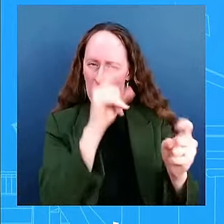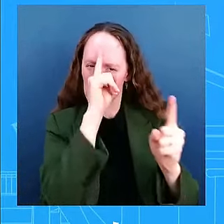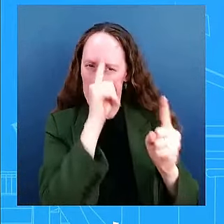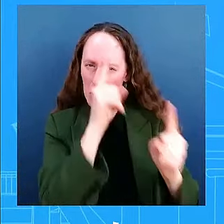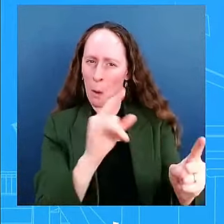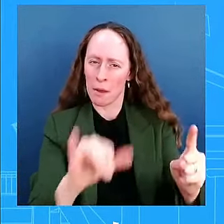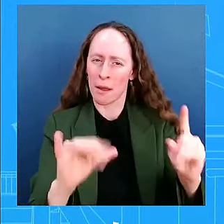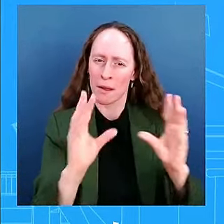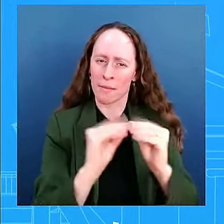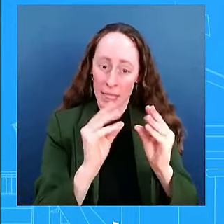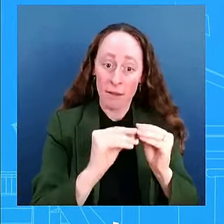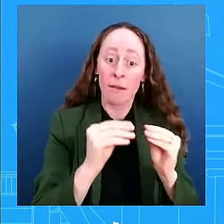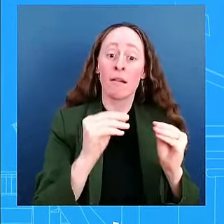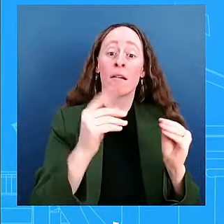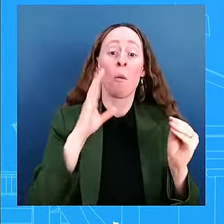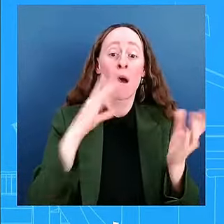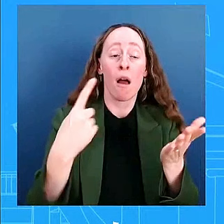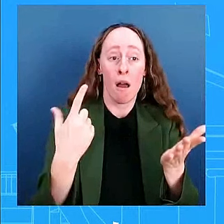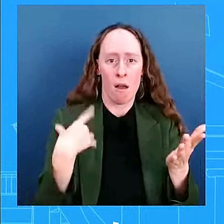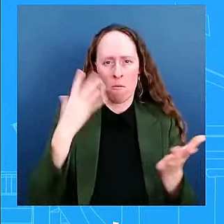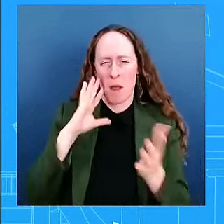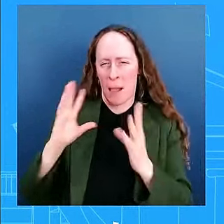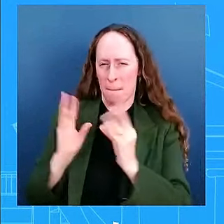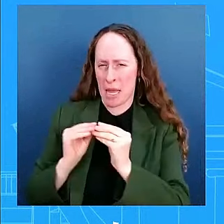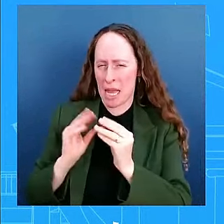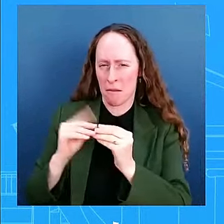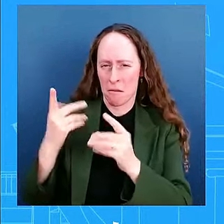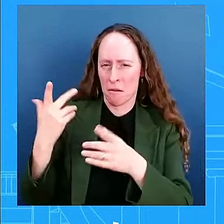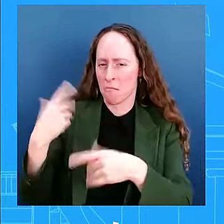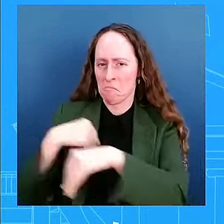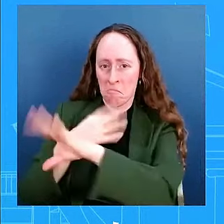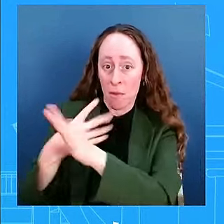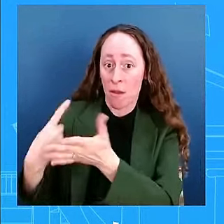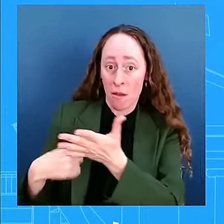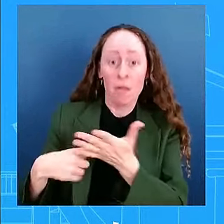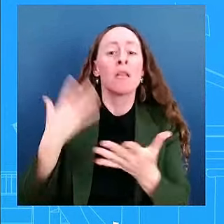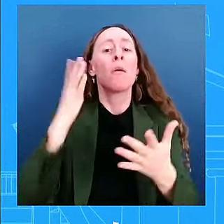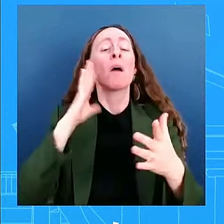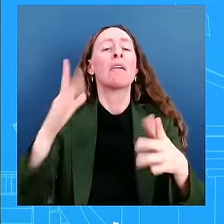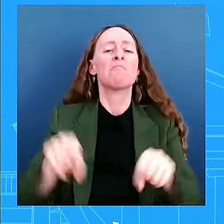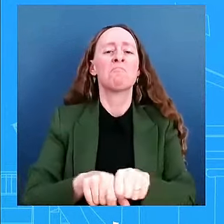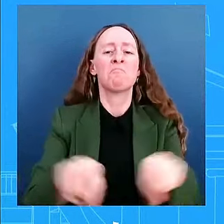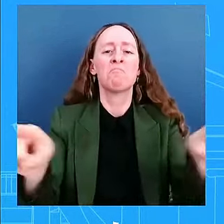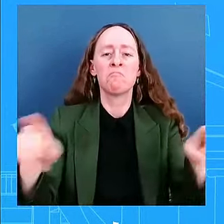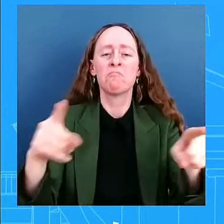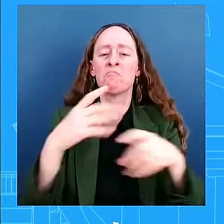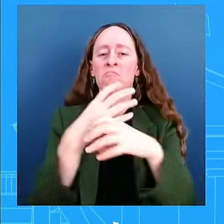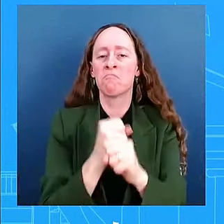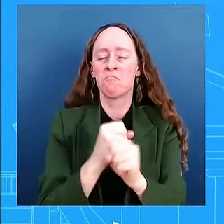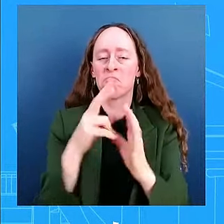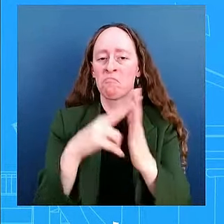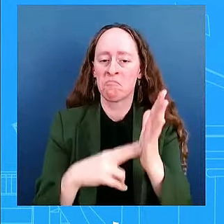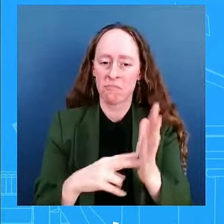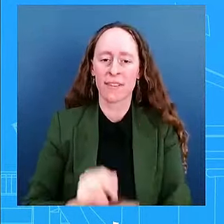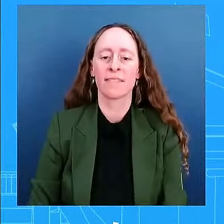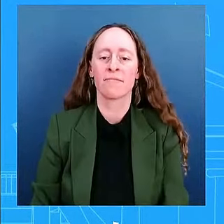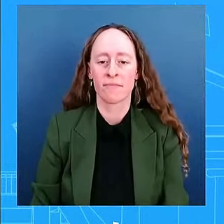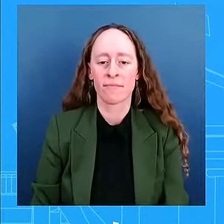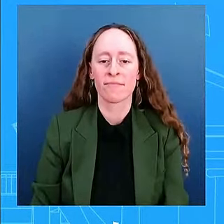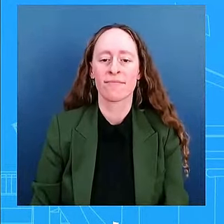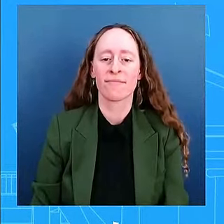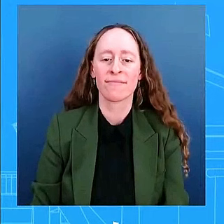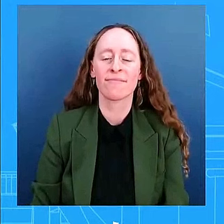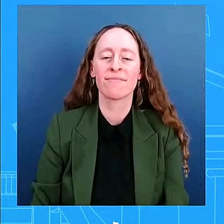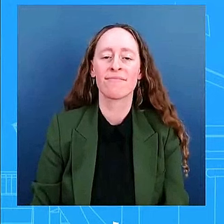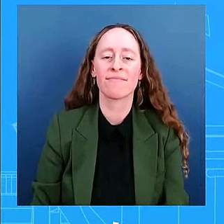details on the military aid package. Some additional news, in the first week of December, the President will travel to